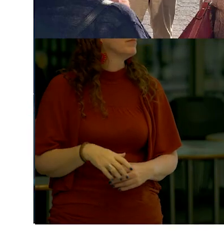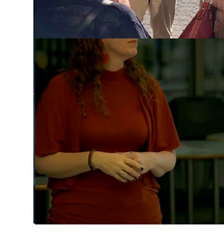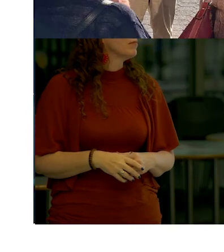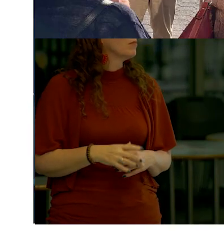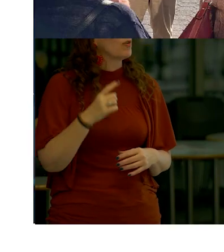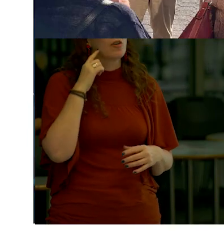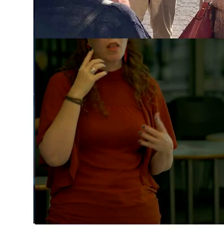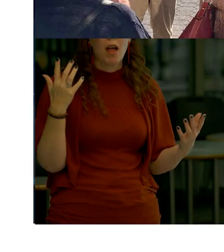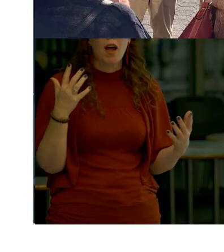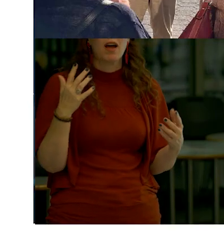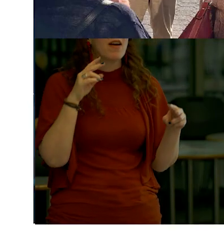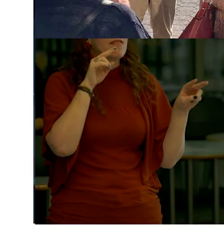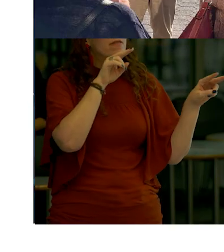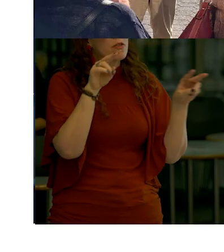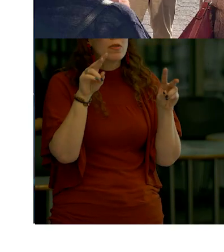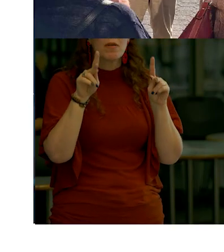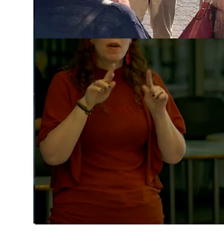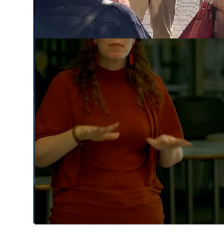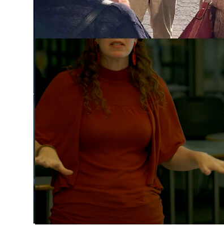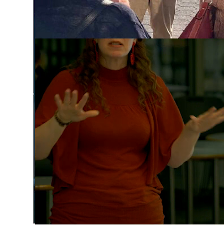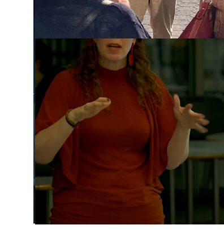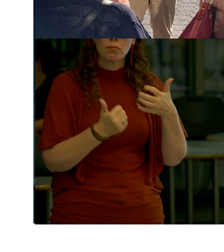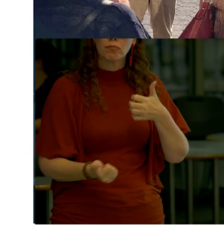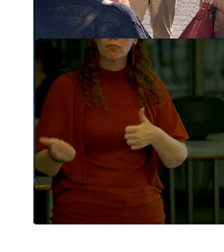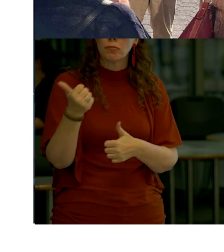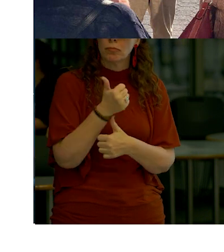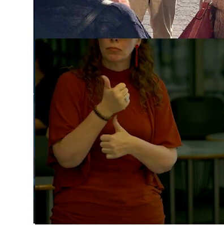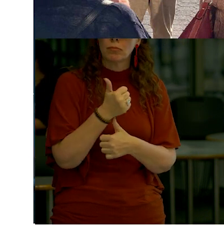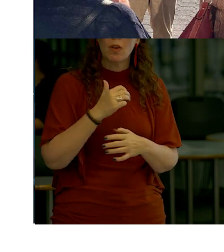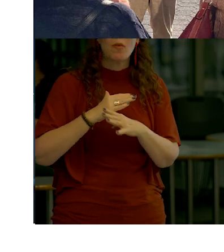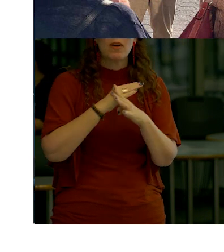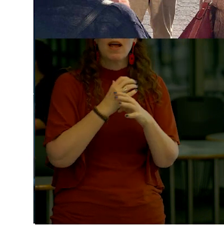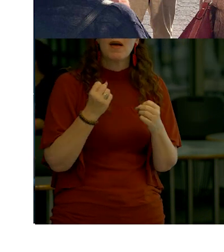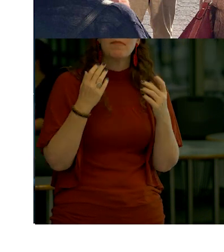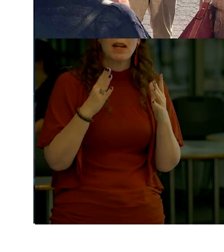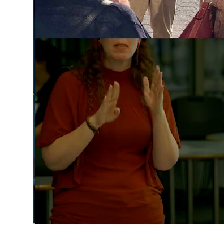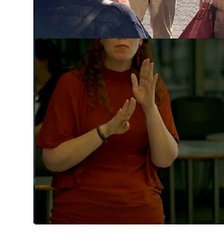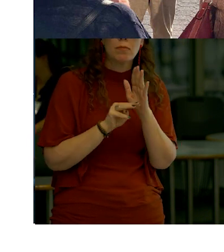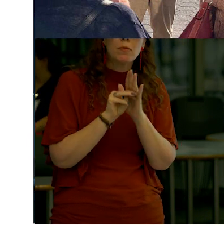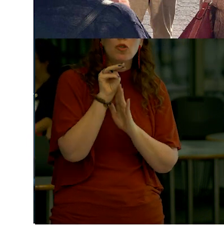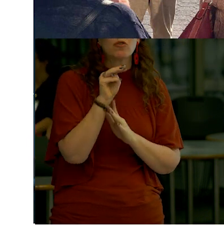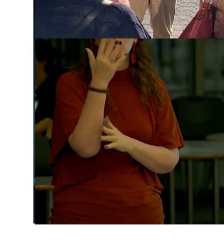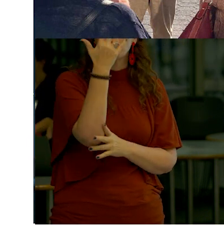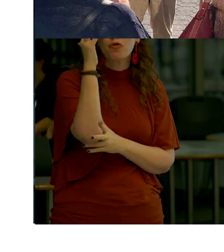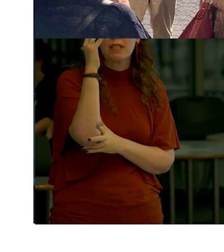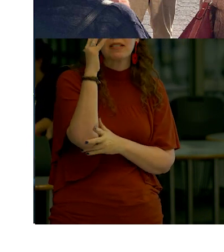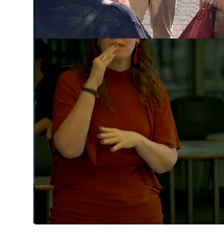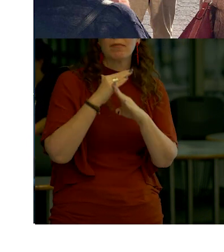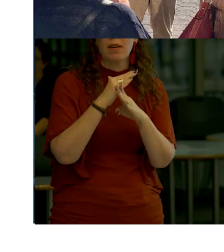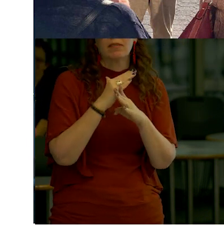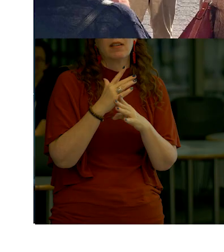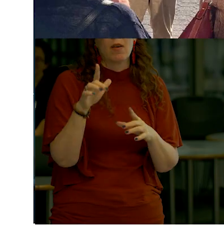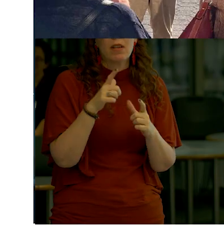heard a lot we heard about views in public space as a priority protecting as many mature trees as possible that it was a